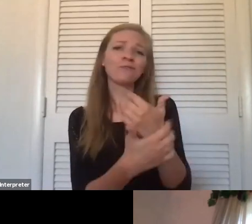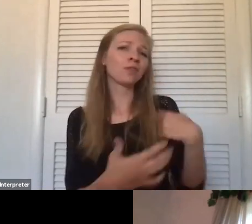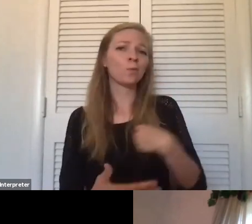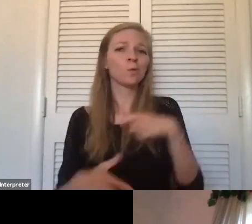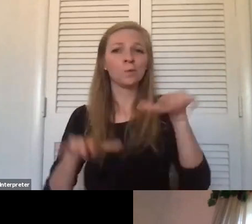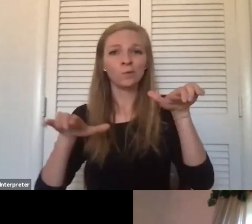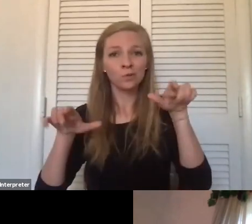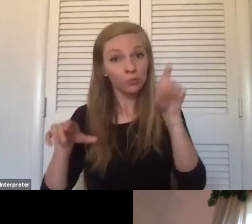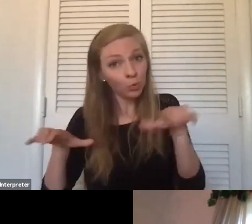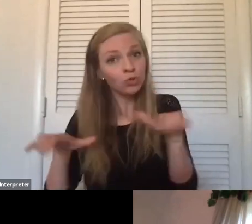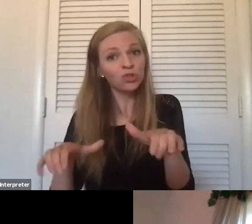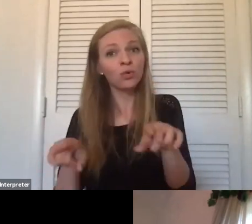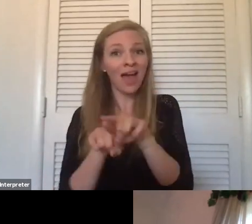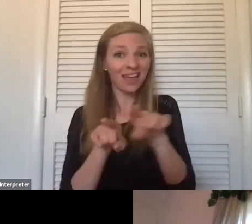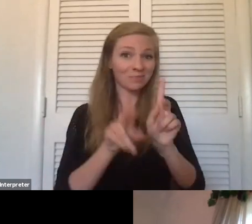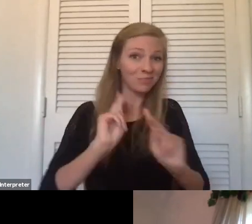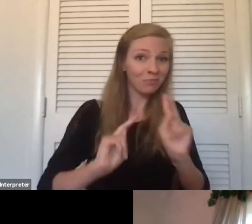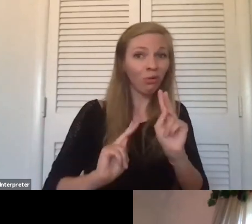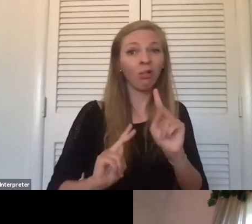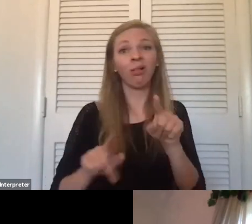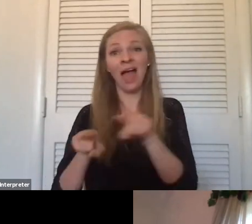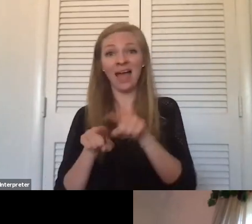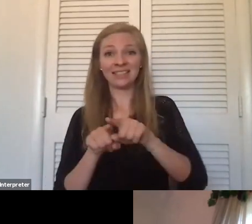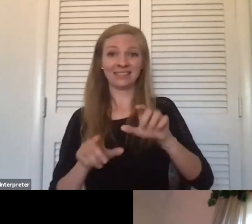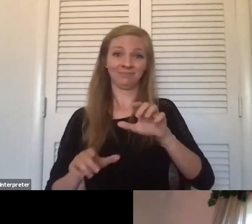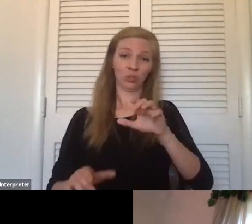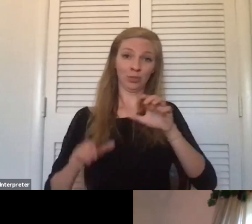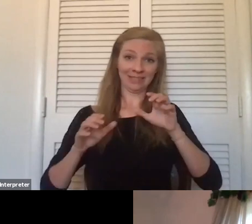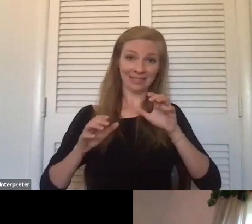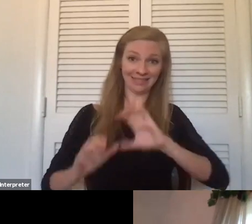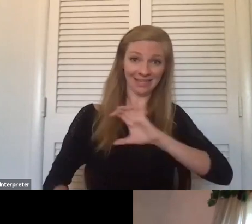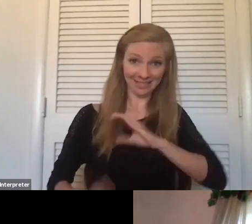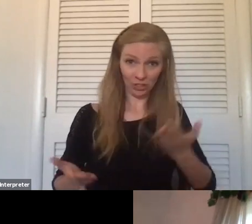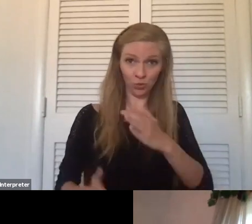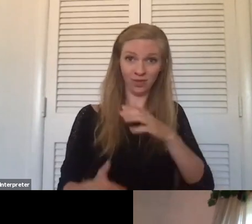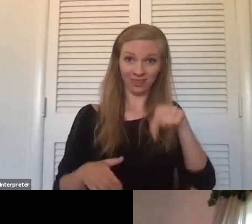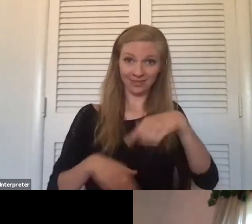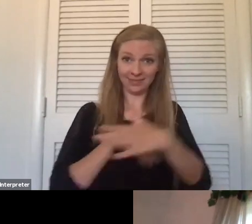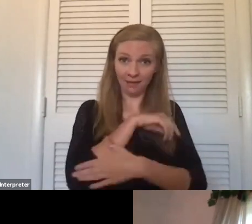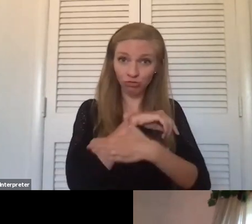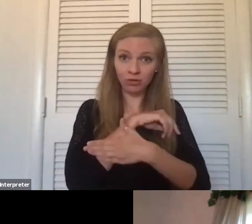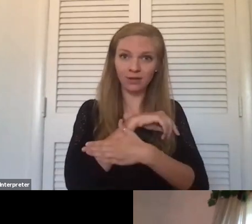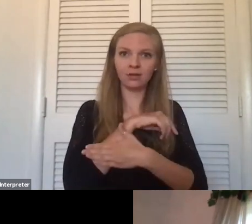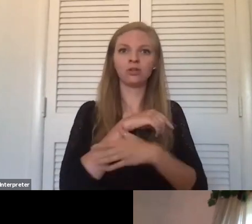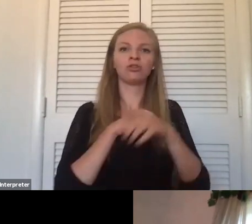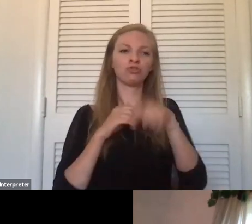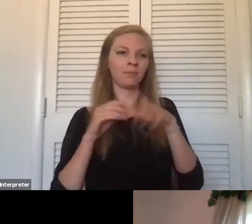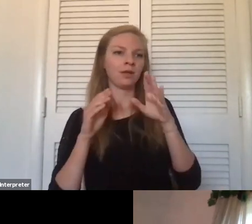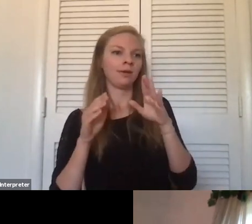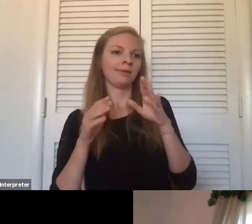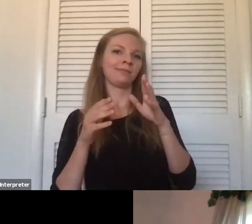do as people, as citizens of the country, geared to people who are quote unquote